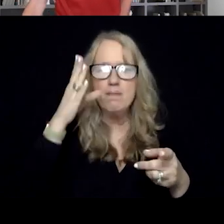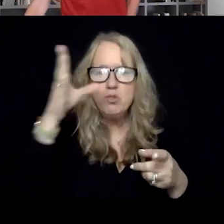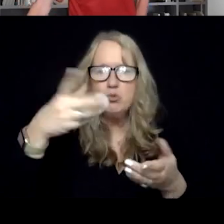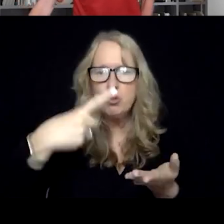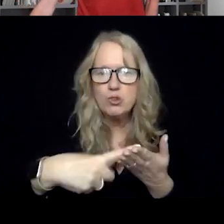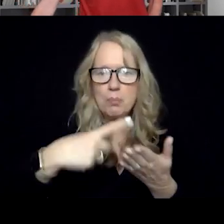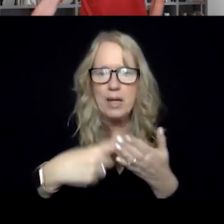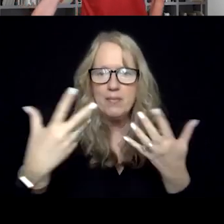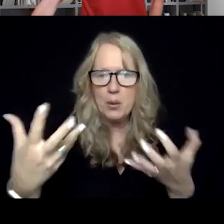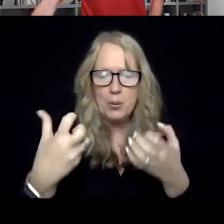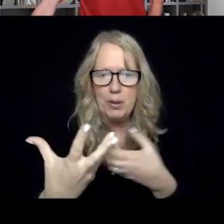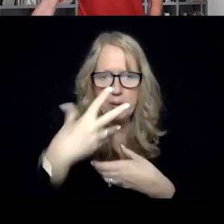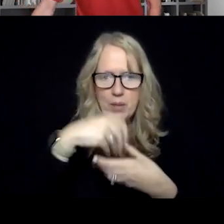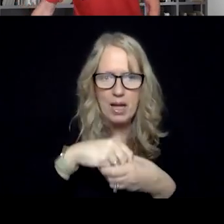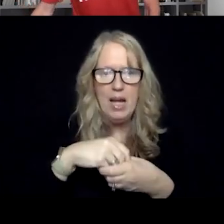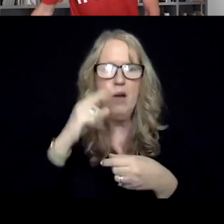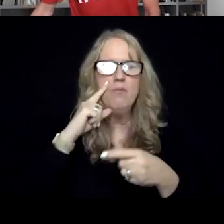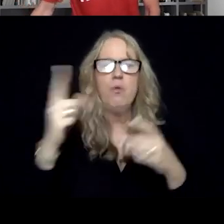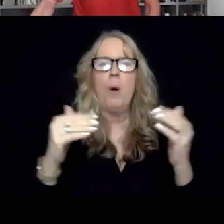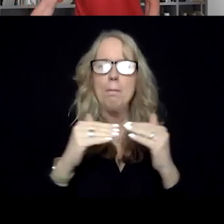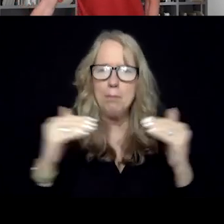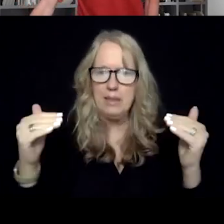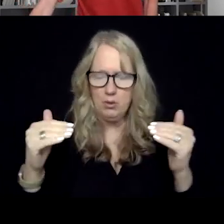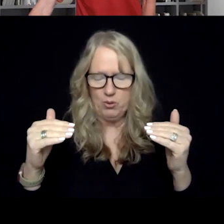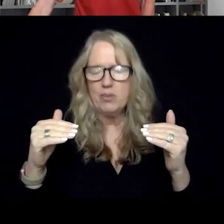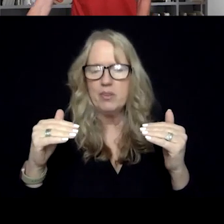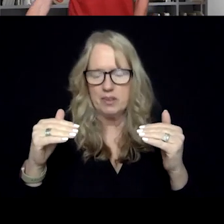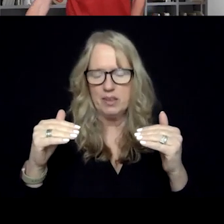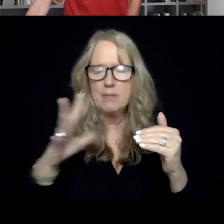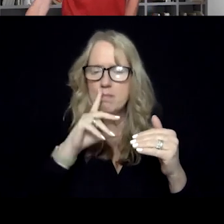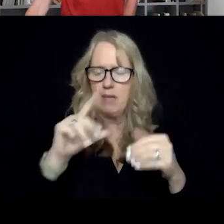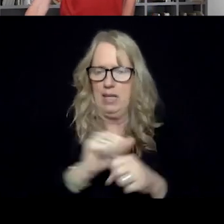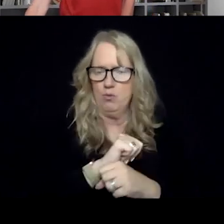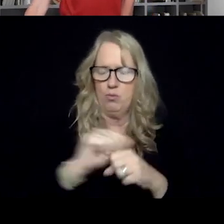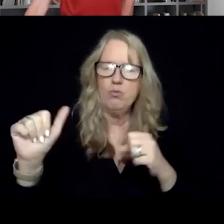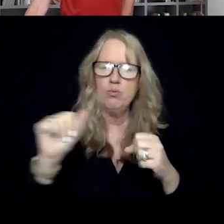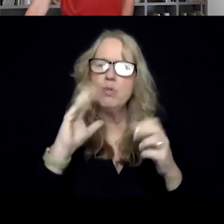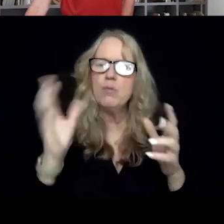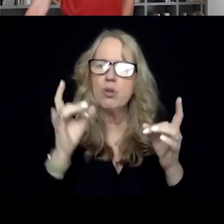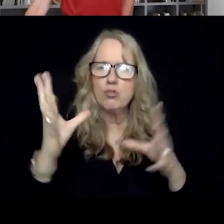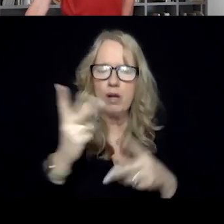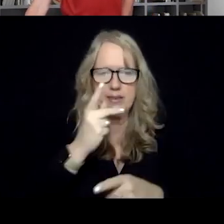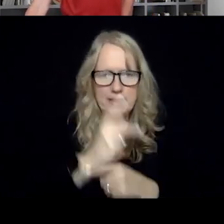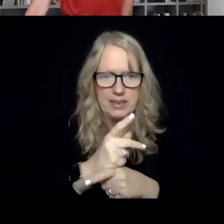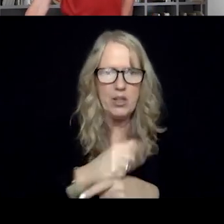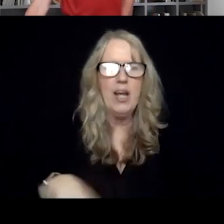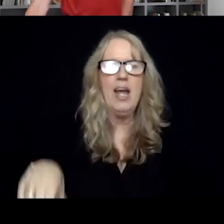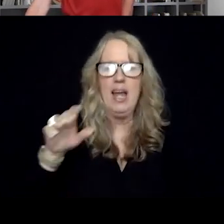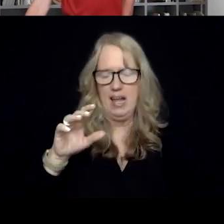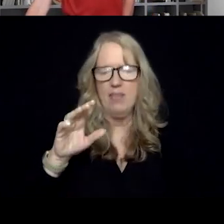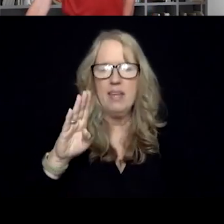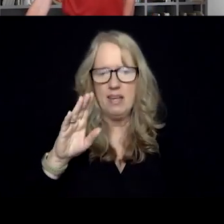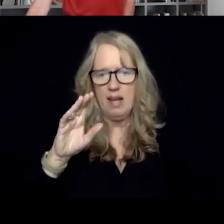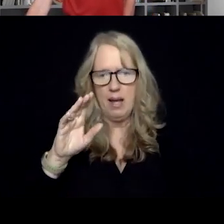to push into is the role of peers in real crisis care. And the Bazelon Center has done a